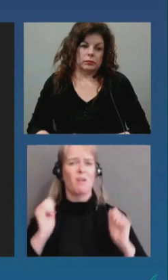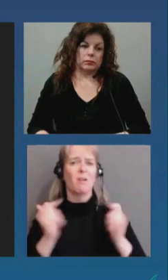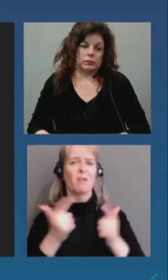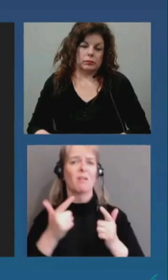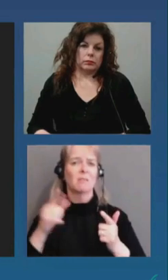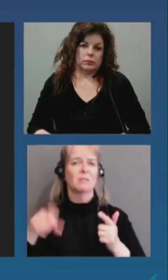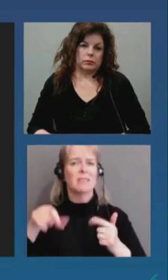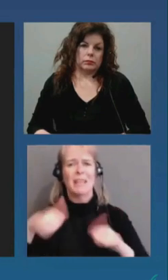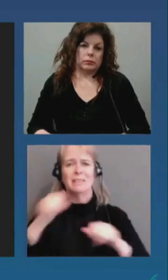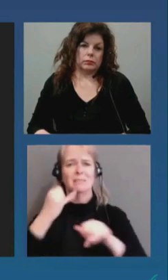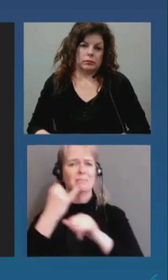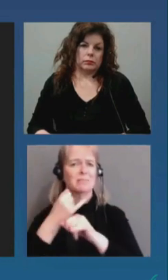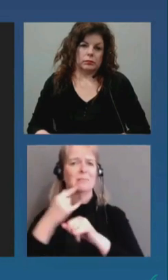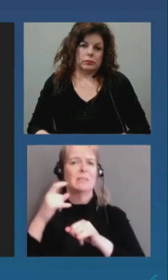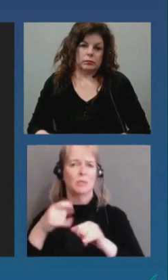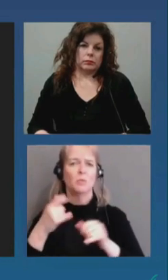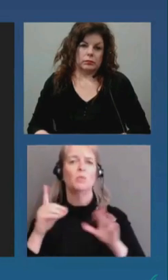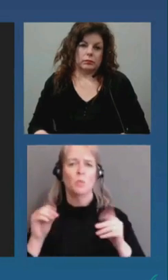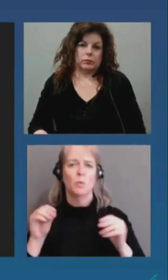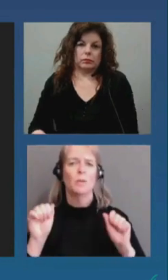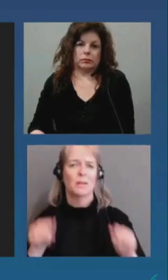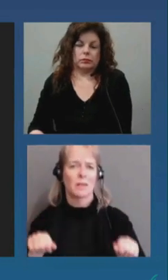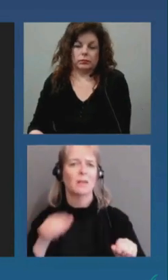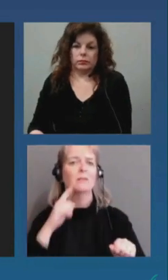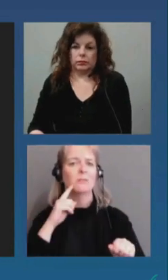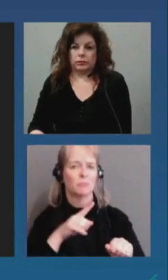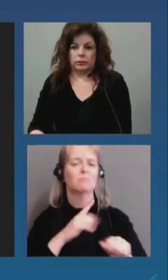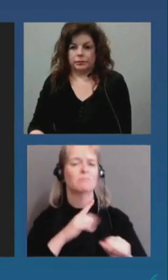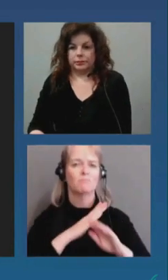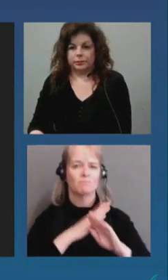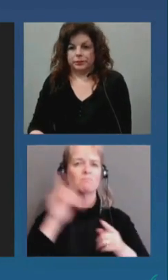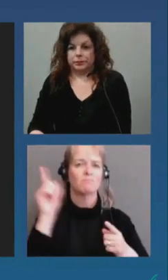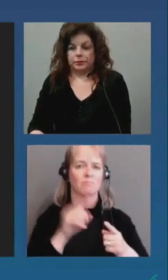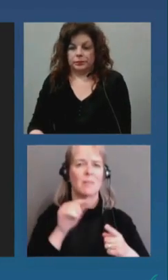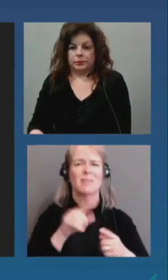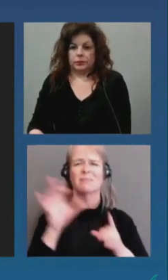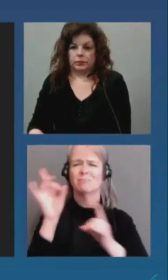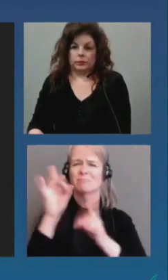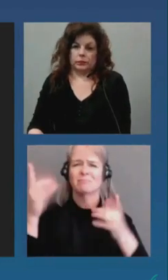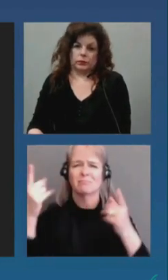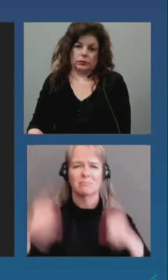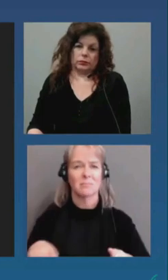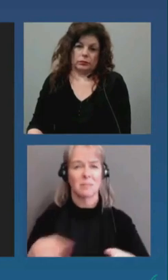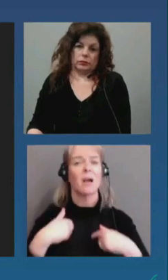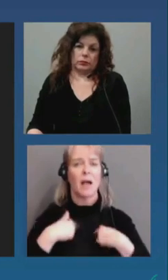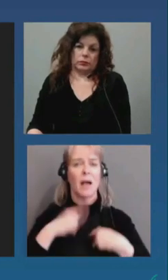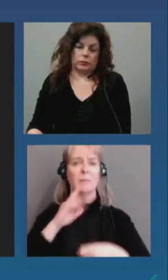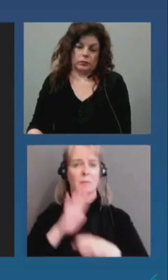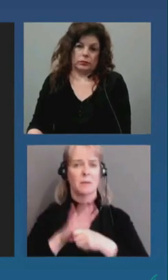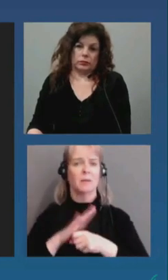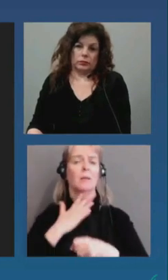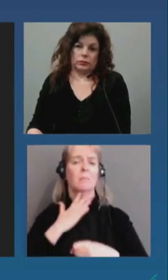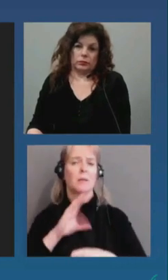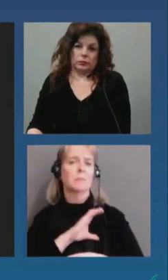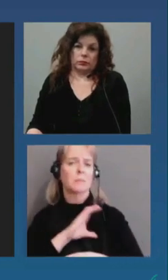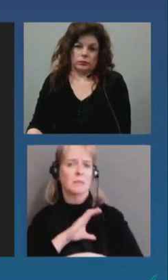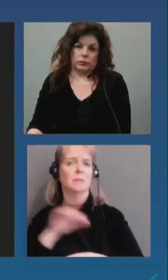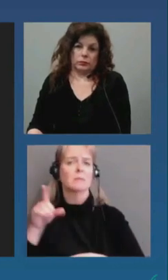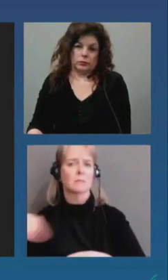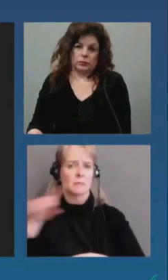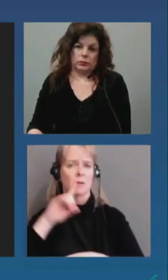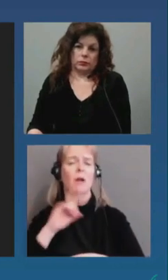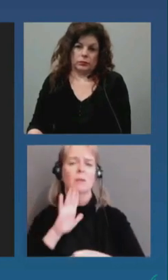tragedies. I'm committed and so is my service committed to doing more. Members of the police and justice system